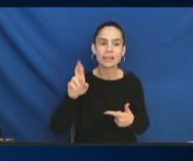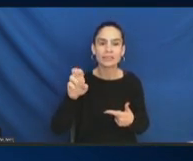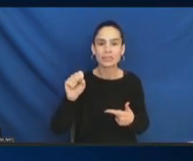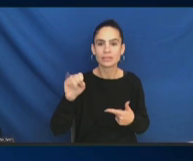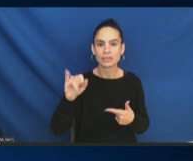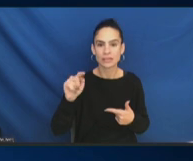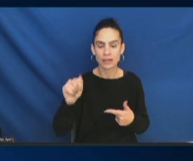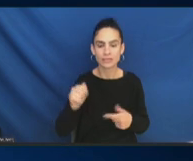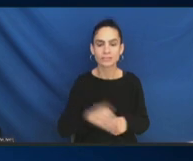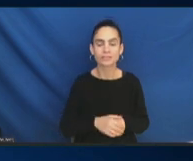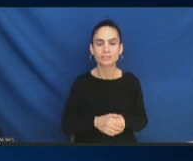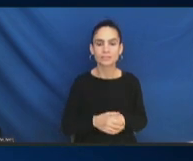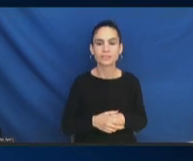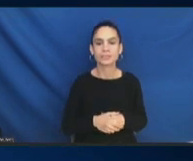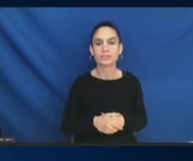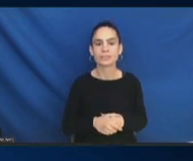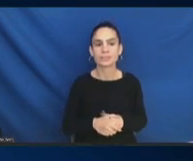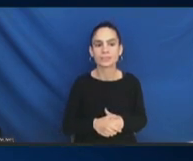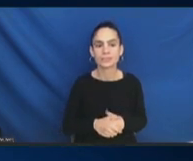Economic equity.